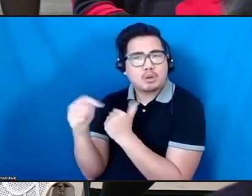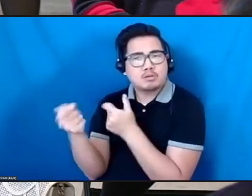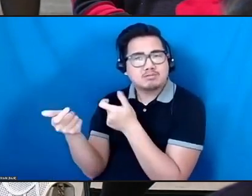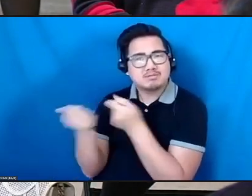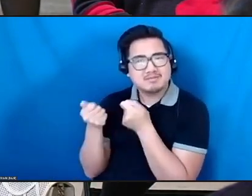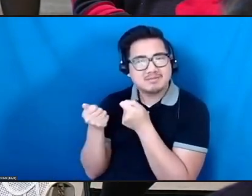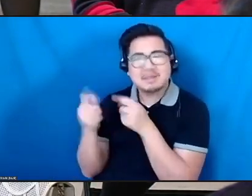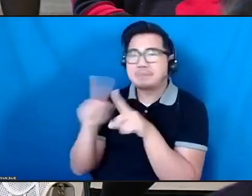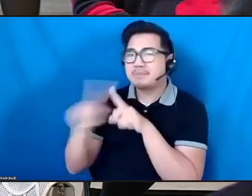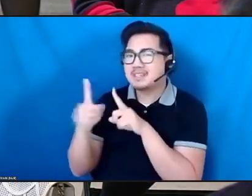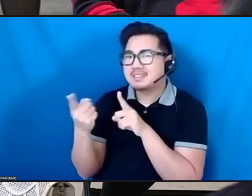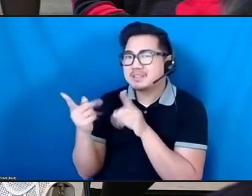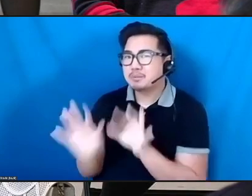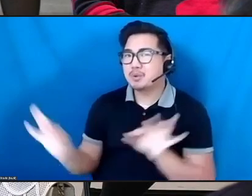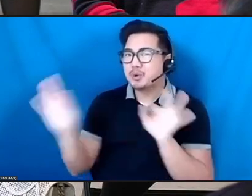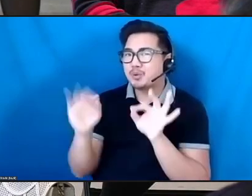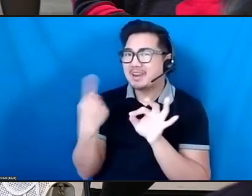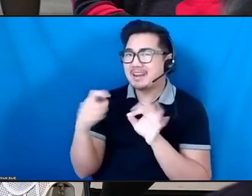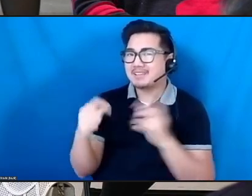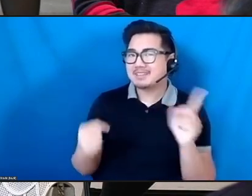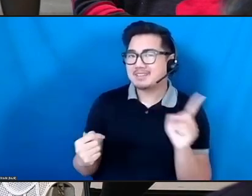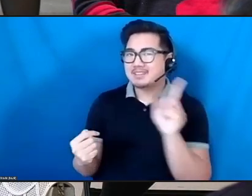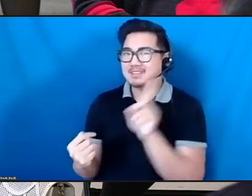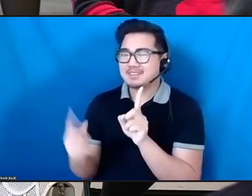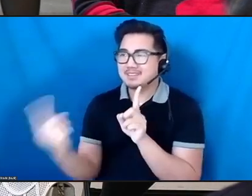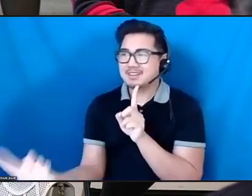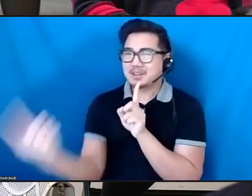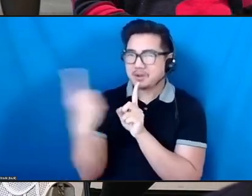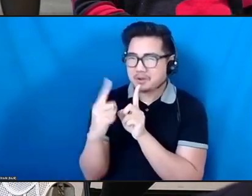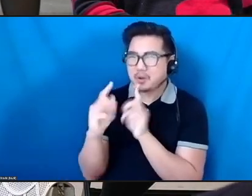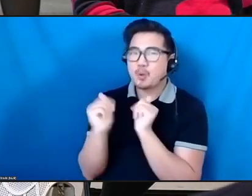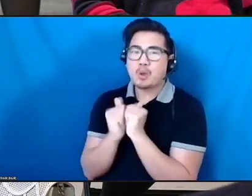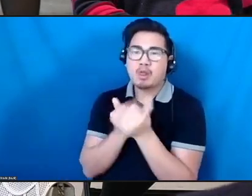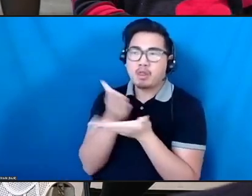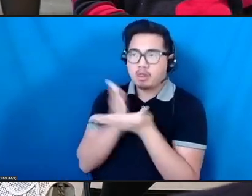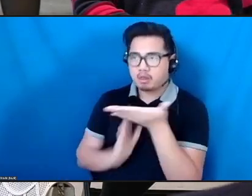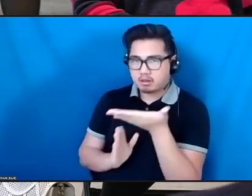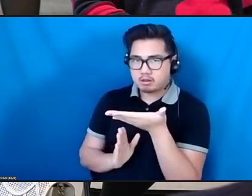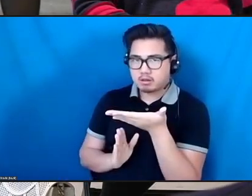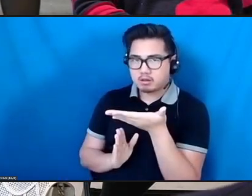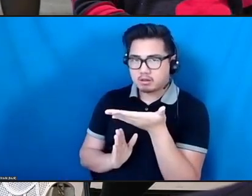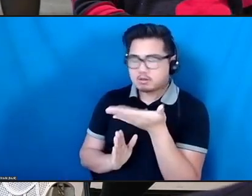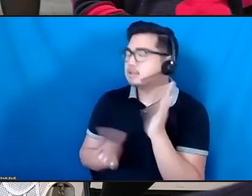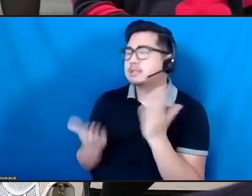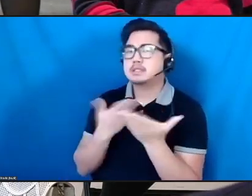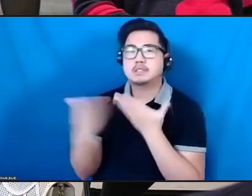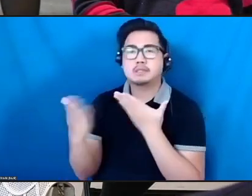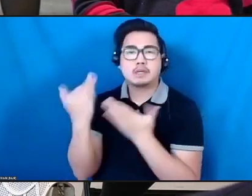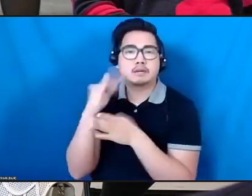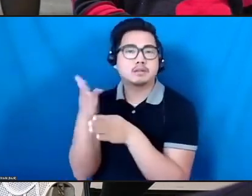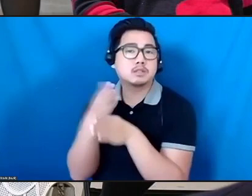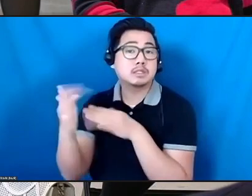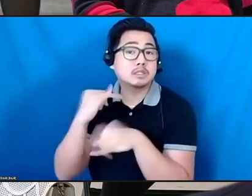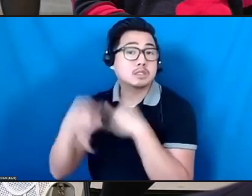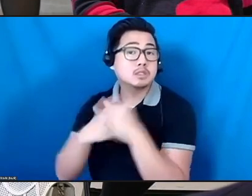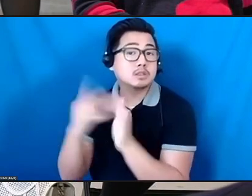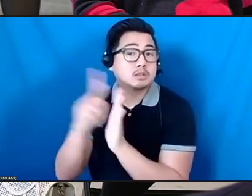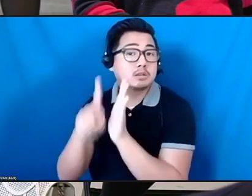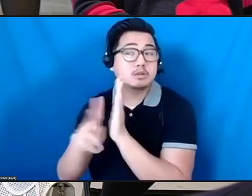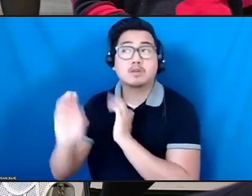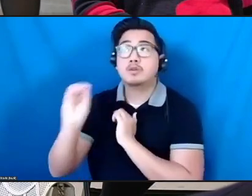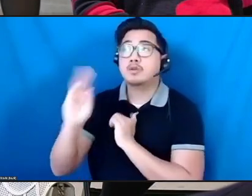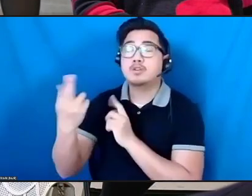that difference. We have to be in a position of humility with other sectors, whether it's international policy or environmental rights or,